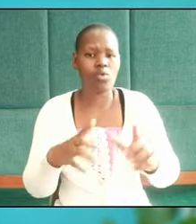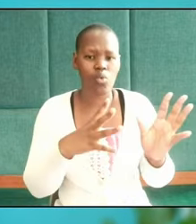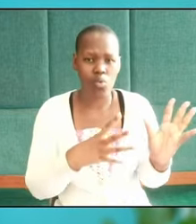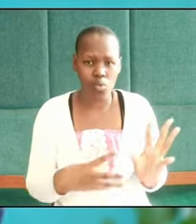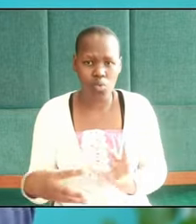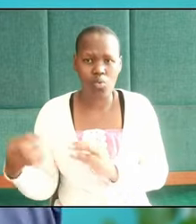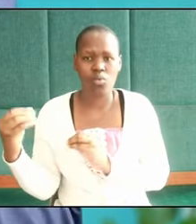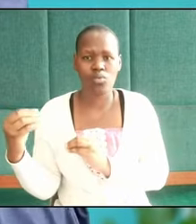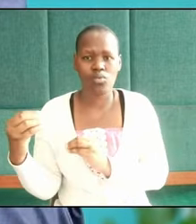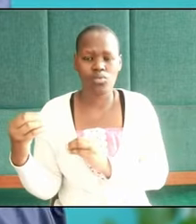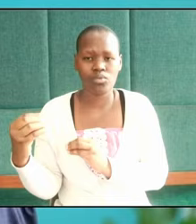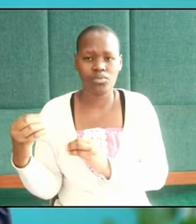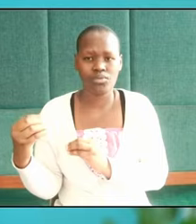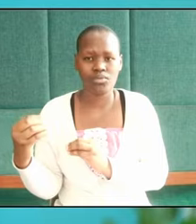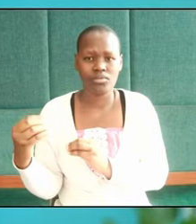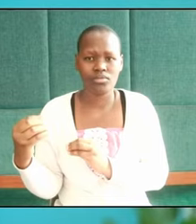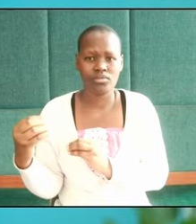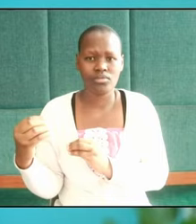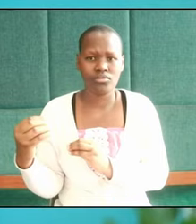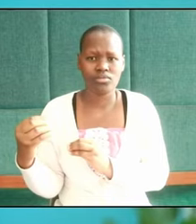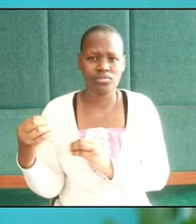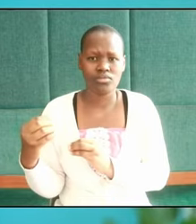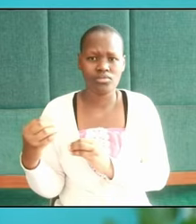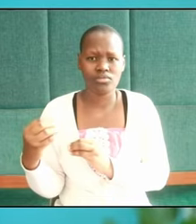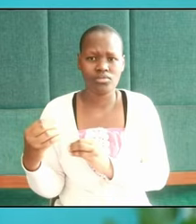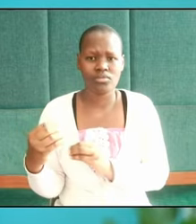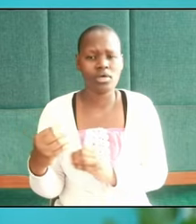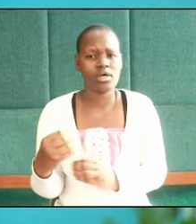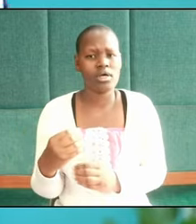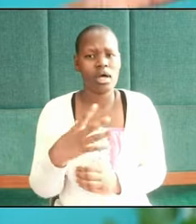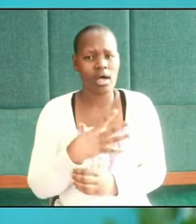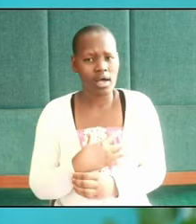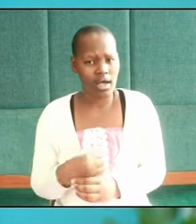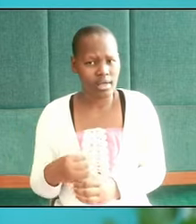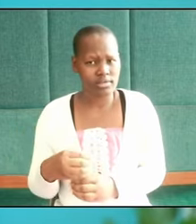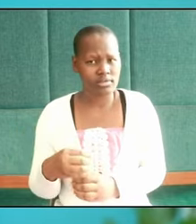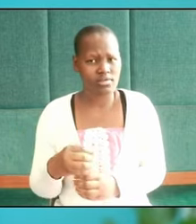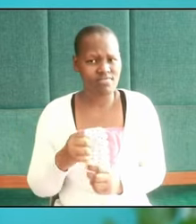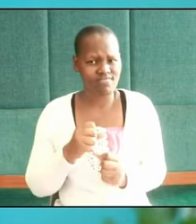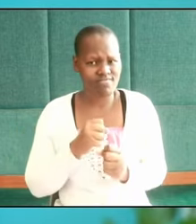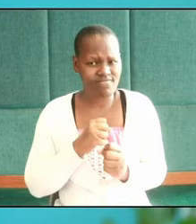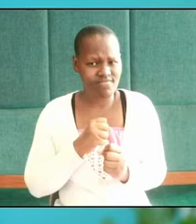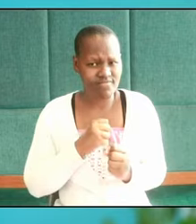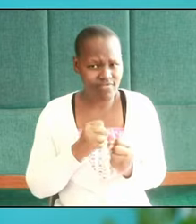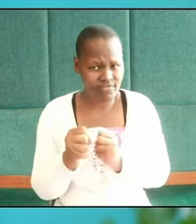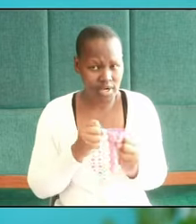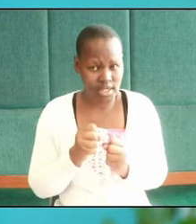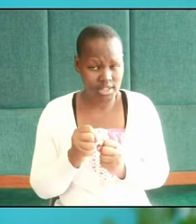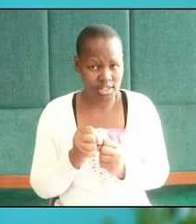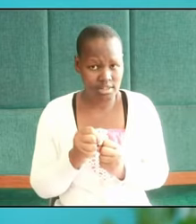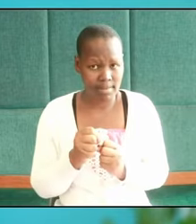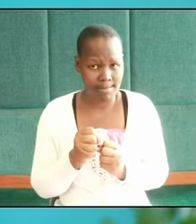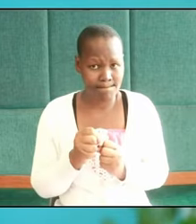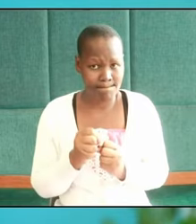to Narnia and to fight so that he